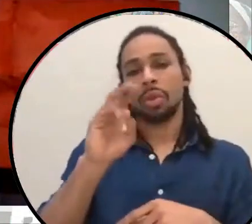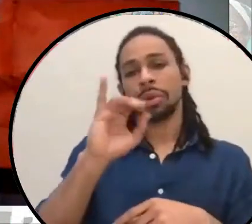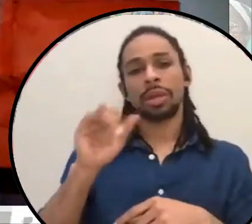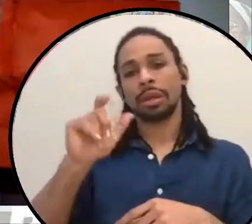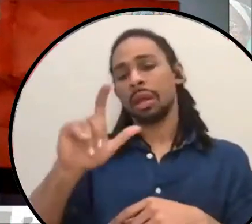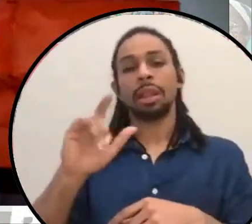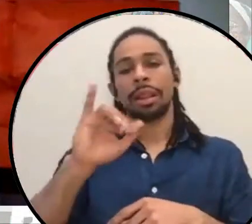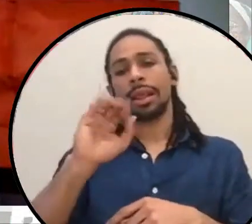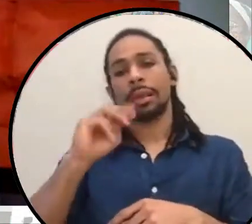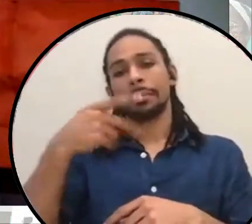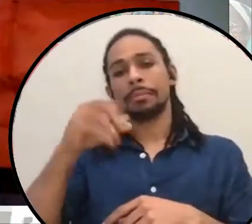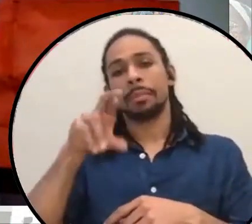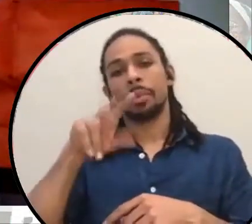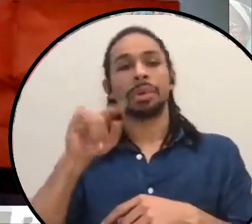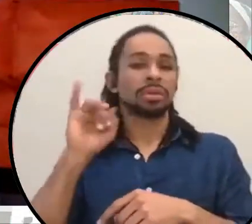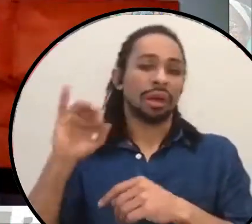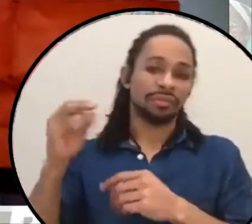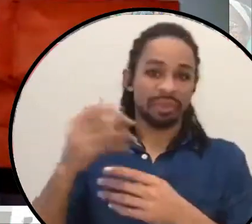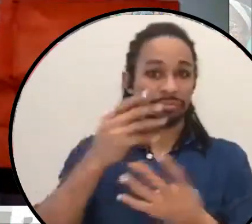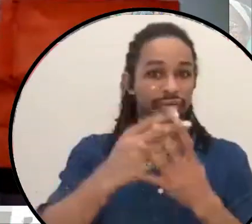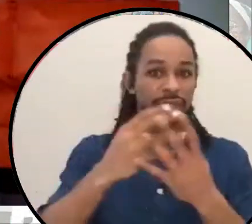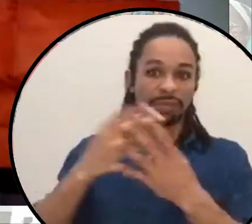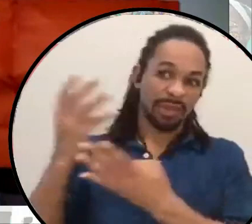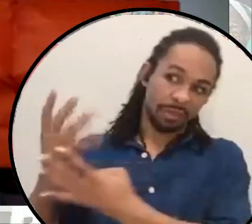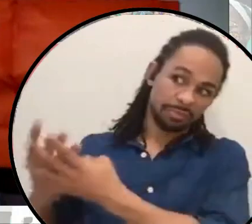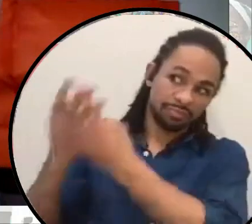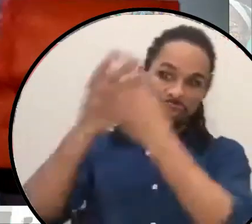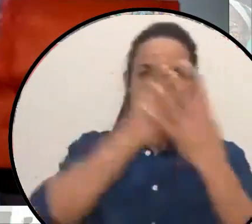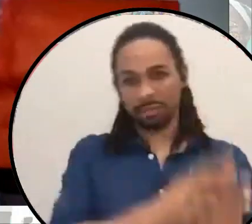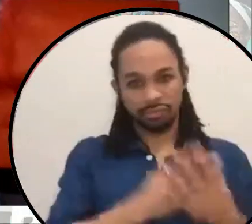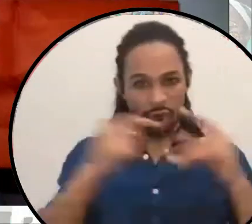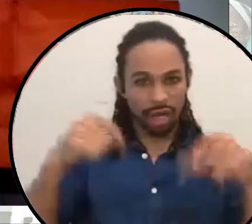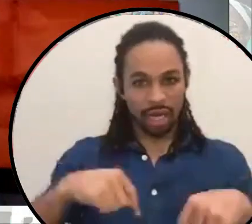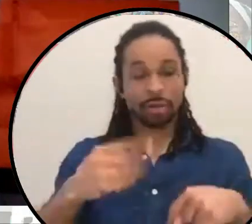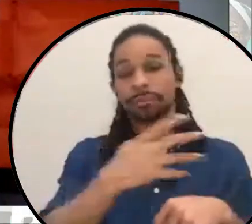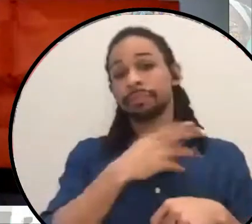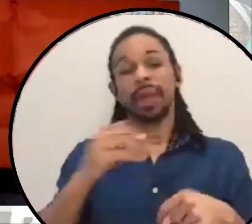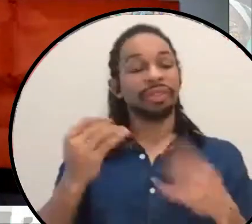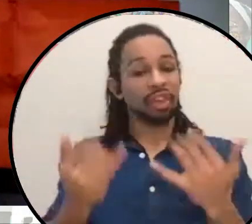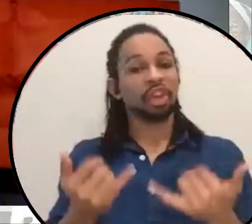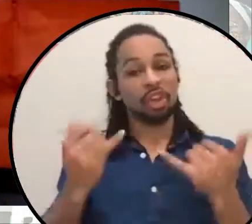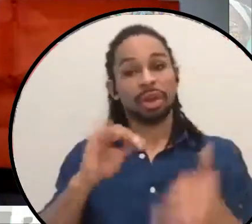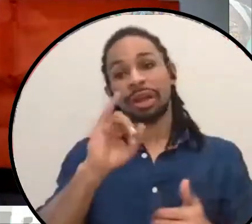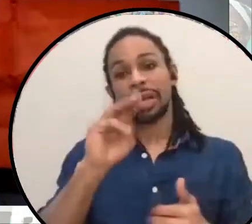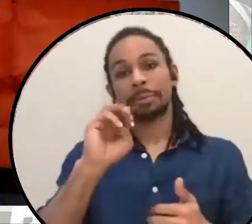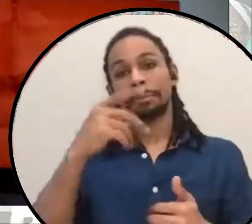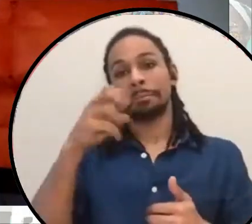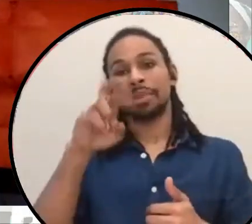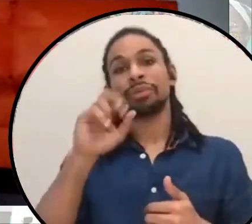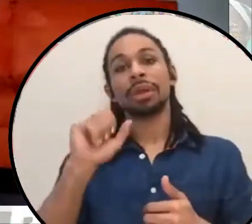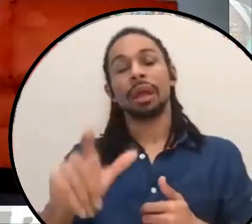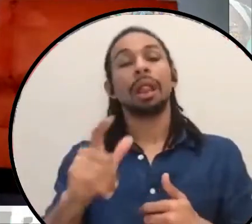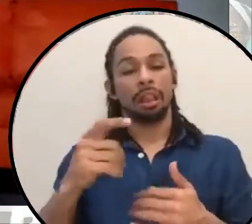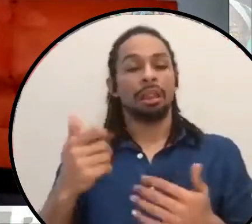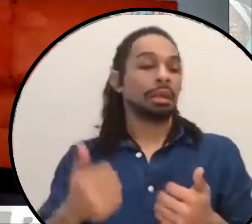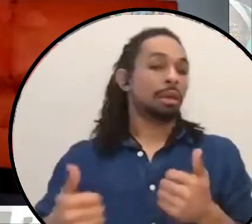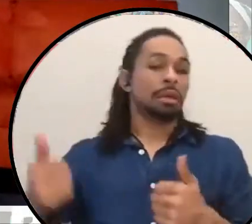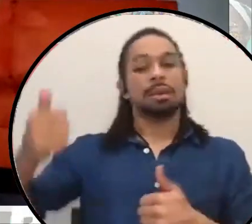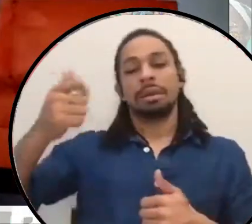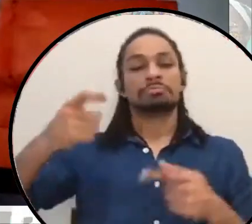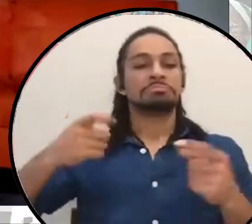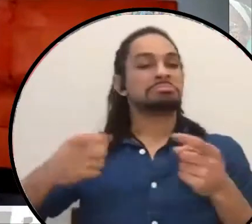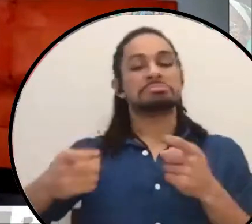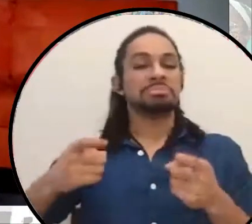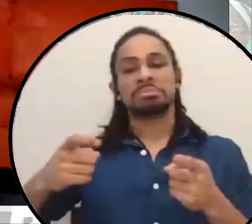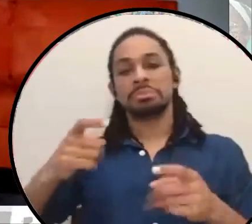and the, um, current imperial, uh, trajectory of the United States in establishing the norms of